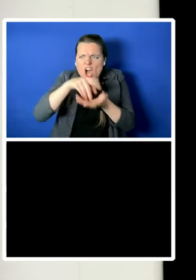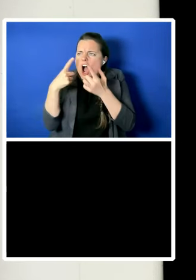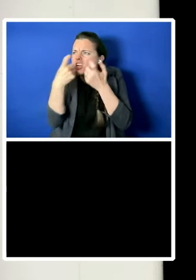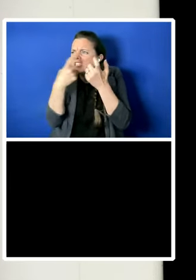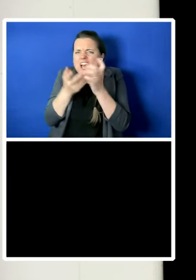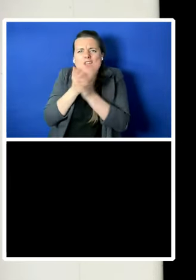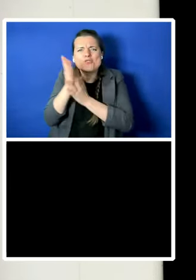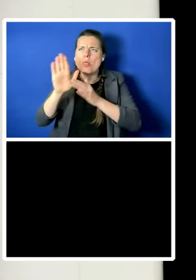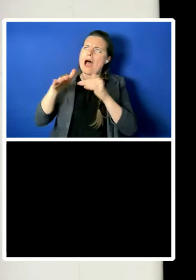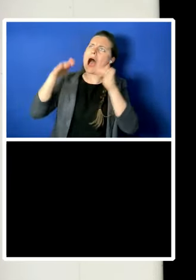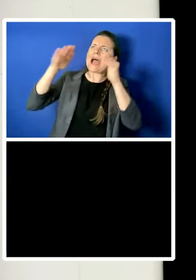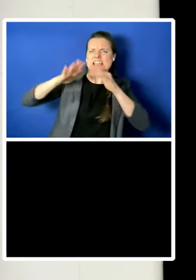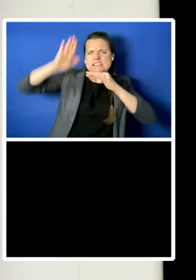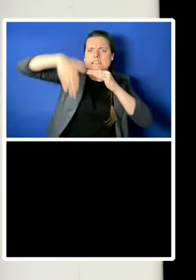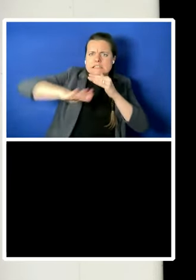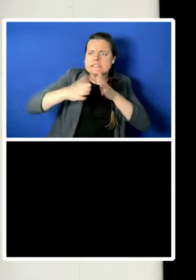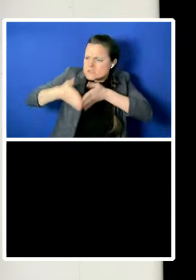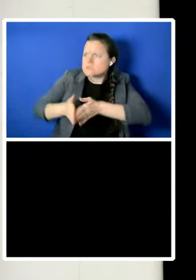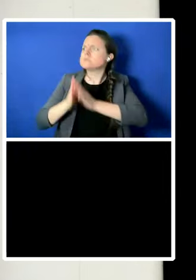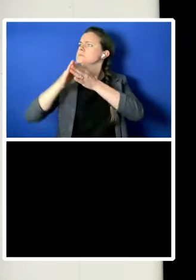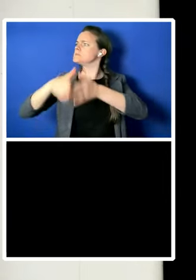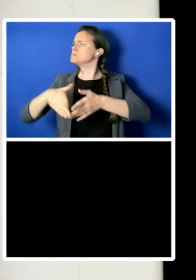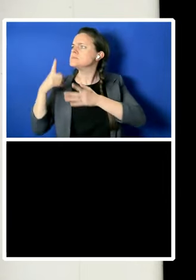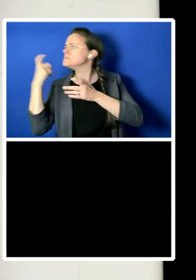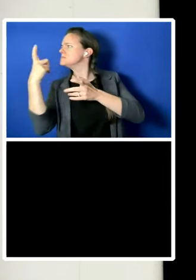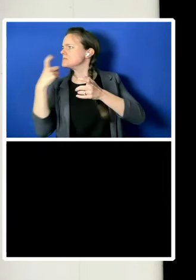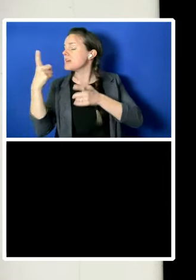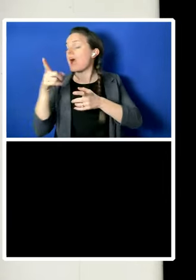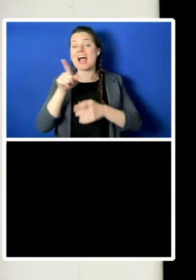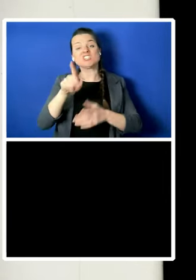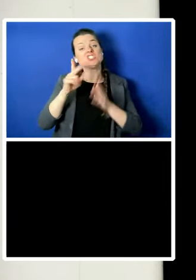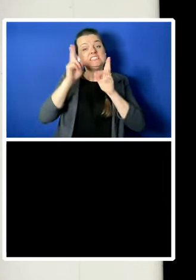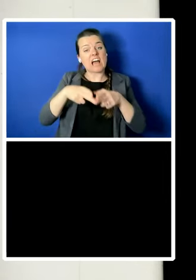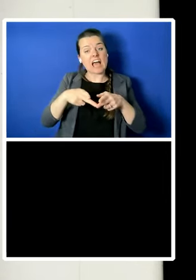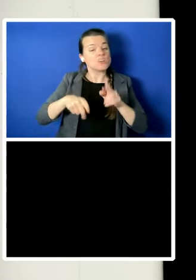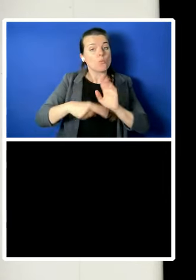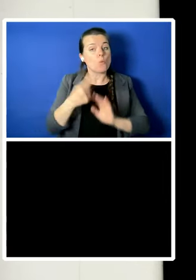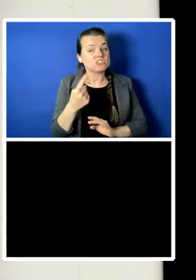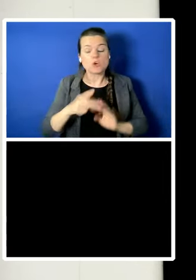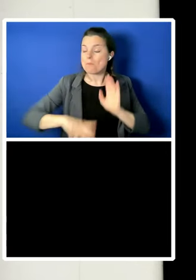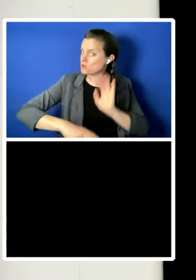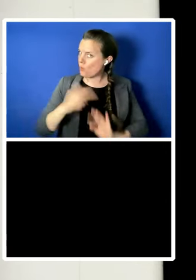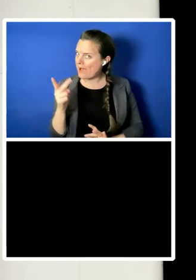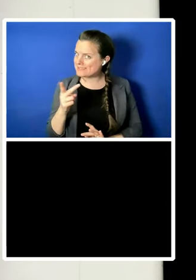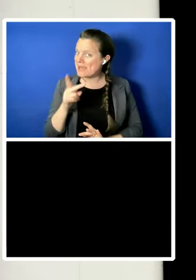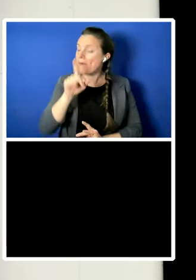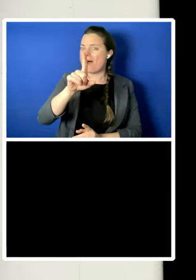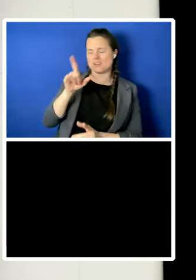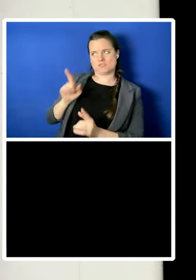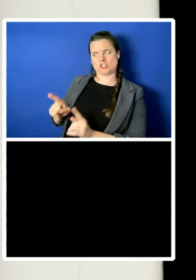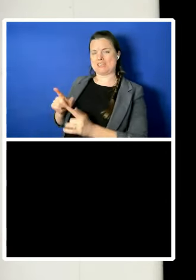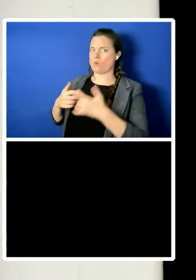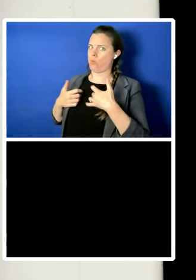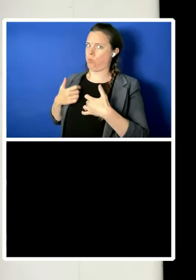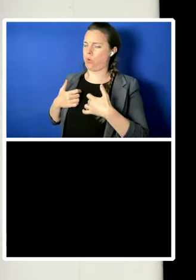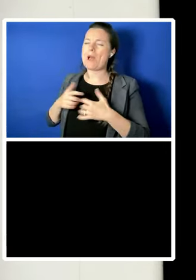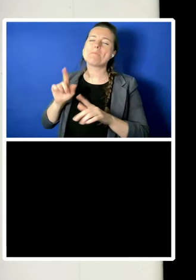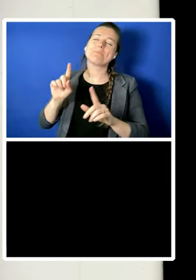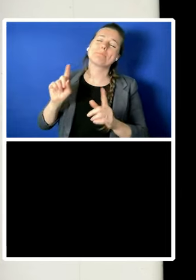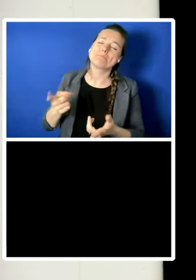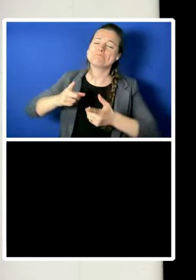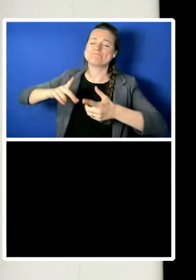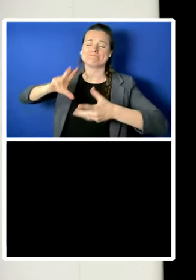living, the fact that she died not one but two deaths, all of this for another time. Suffice to say, she was a fierce, tireless